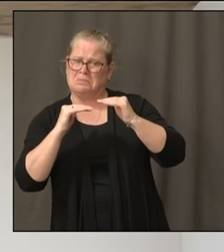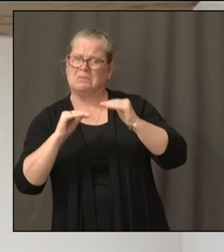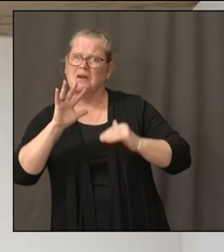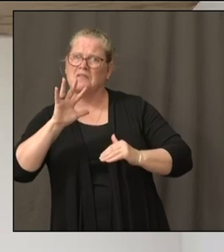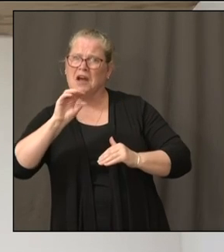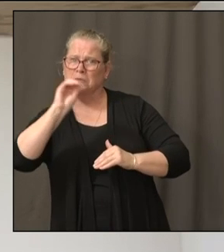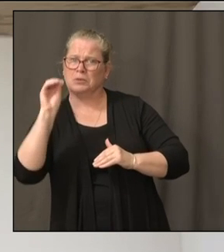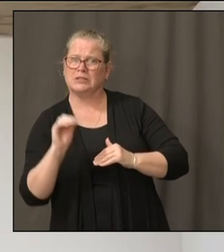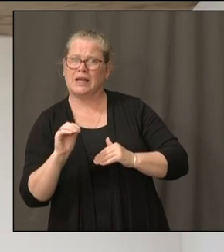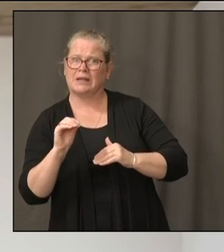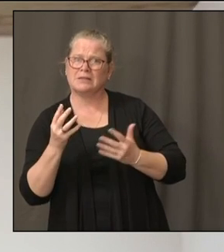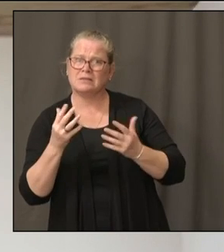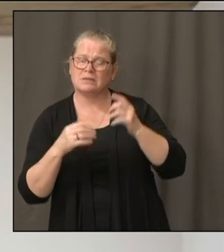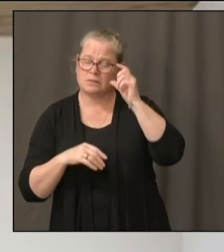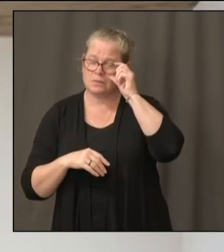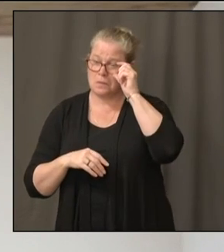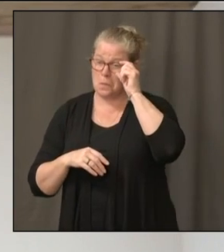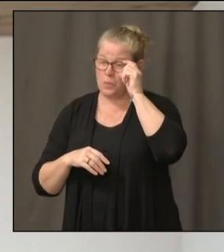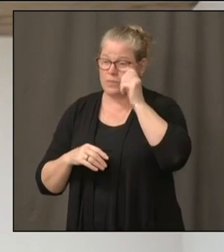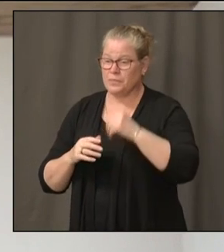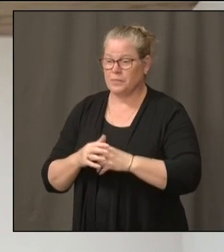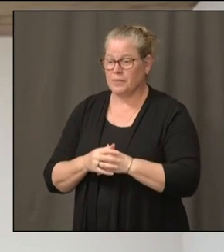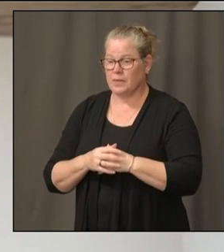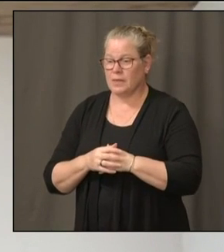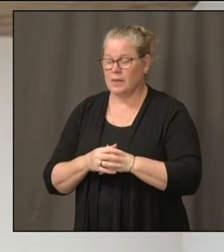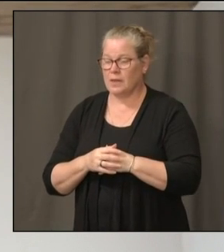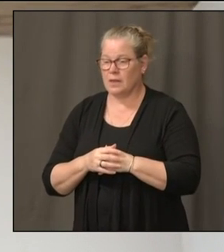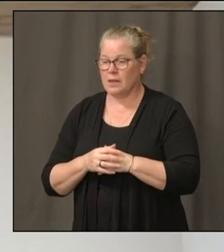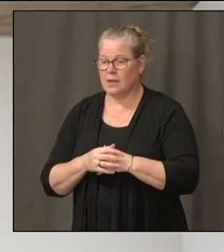Well, 10% of the population is a lot of people.